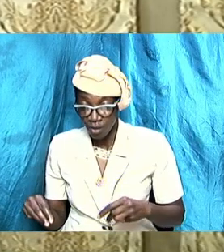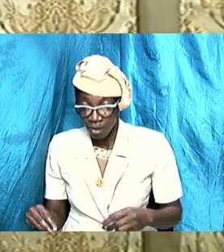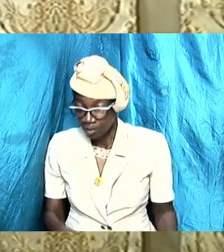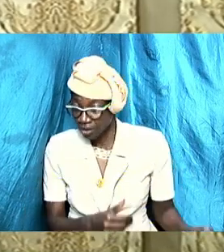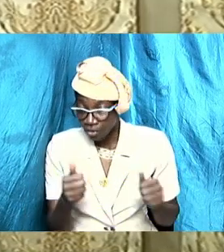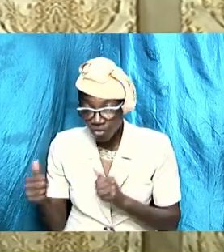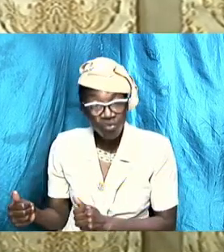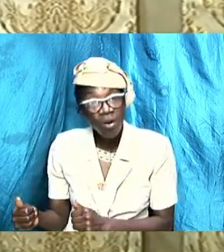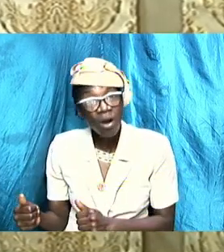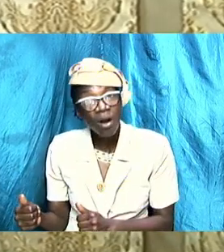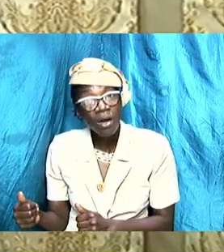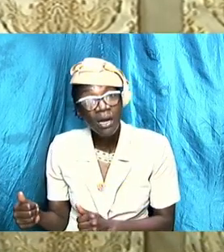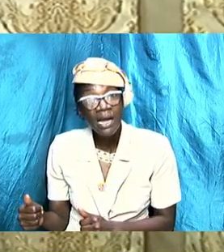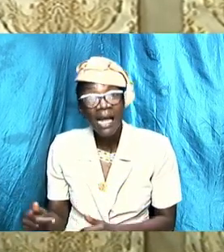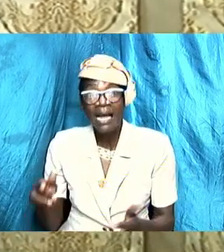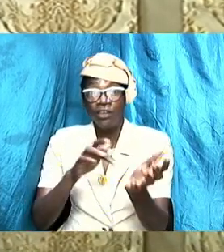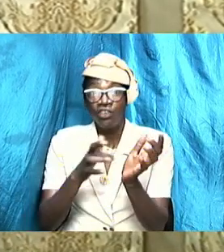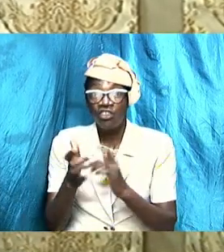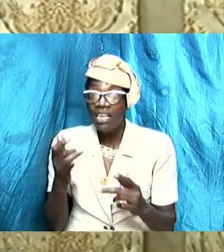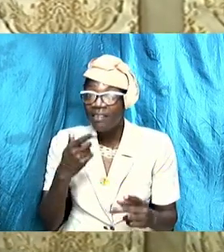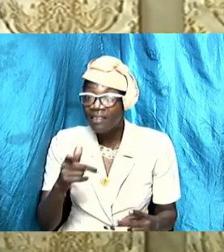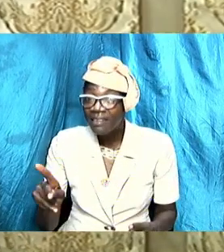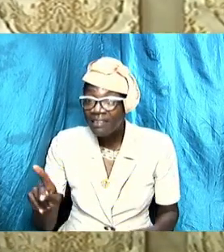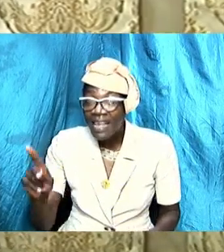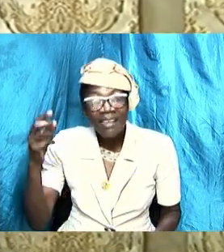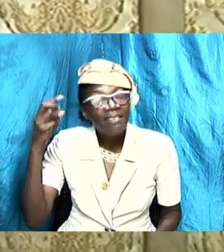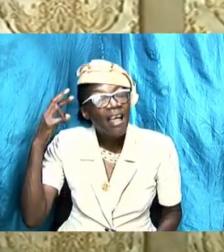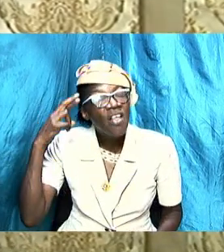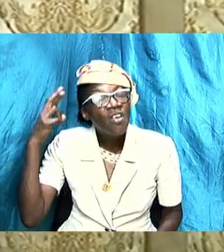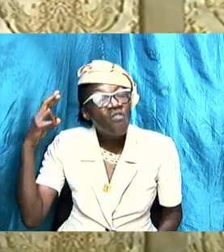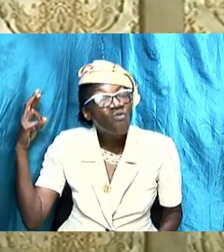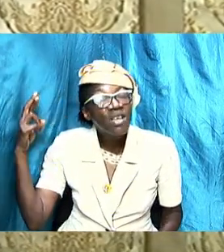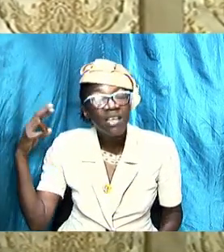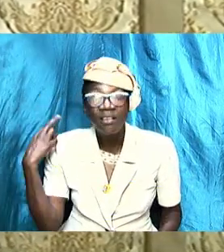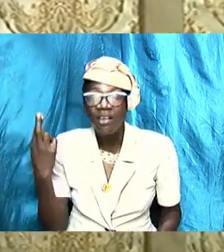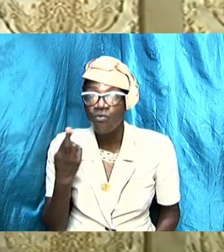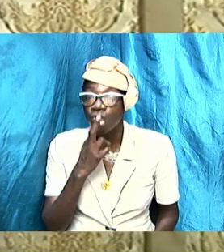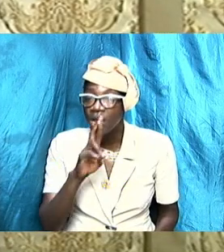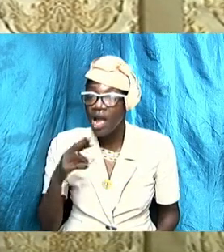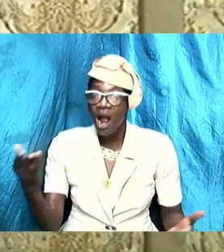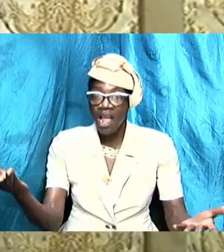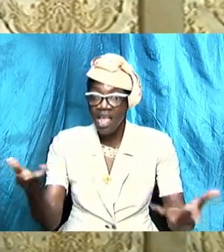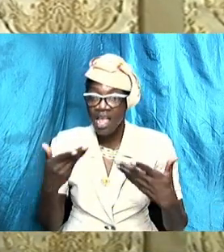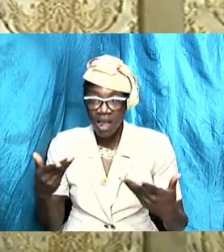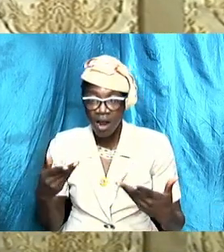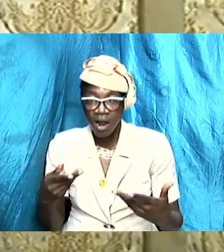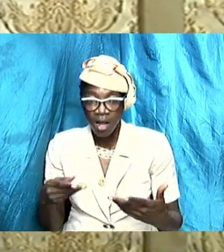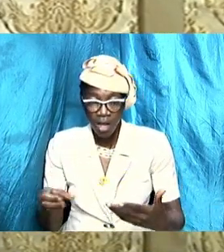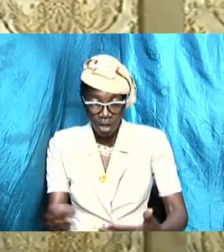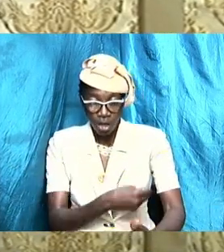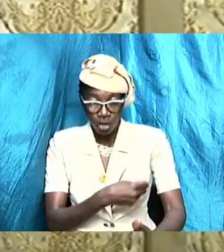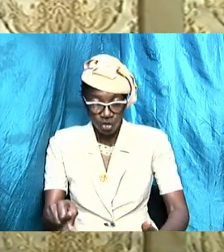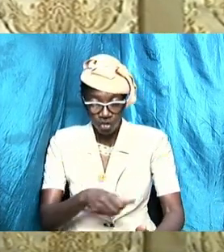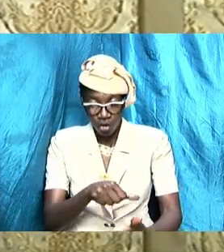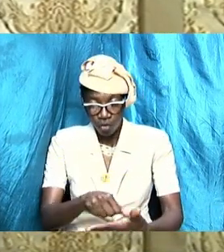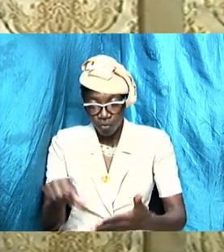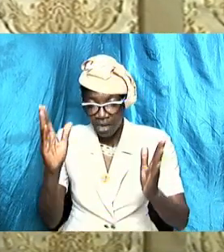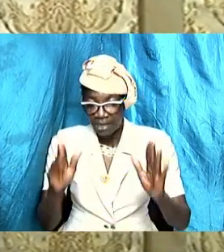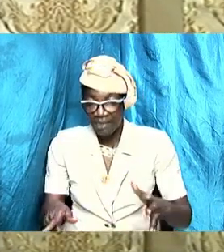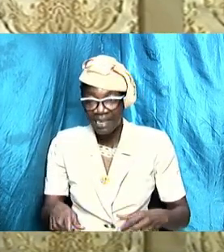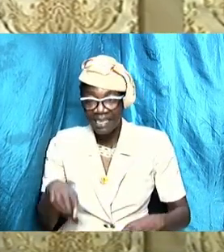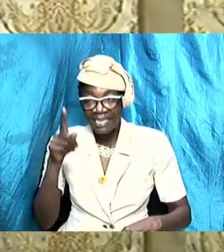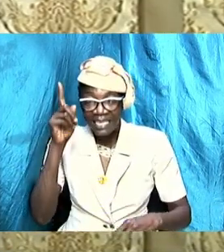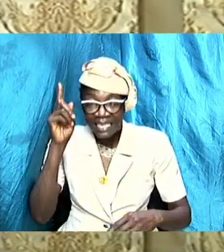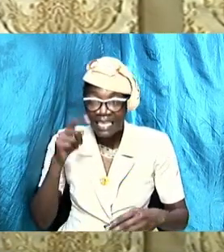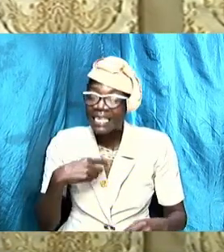he is the reason that we are here I hear one song writer say I can't even